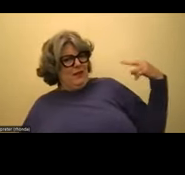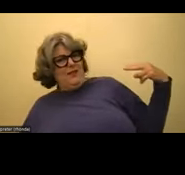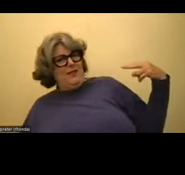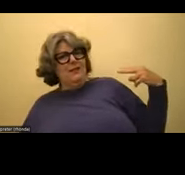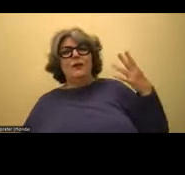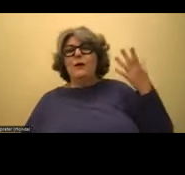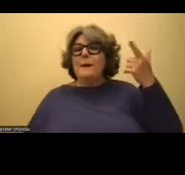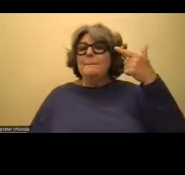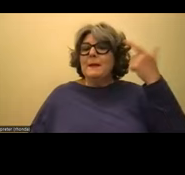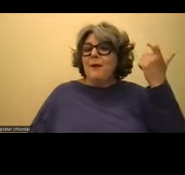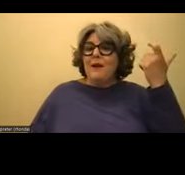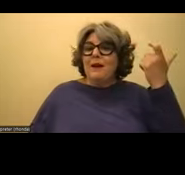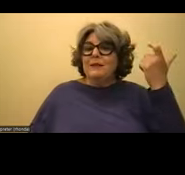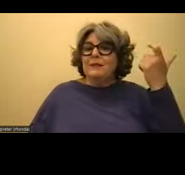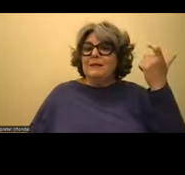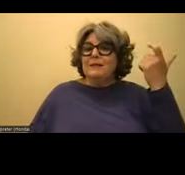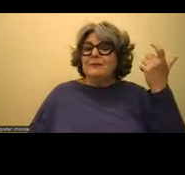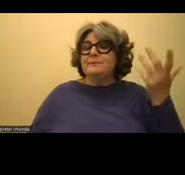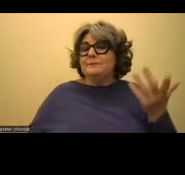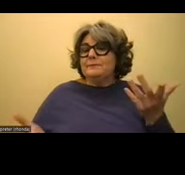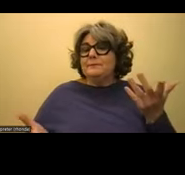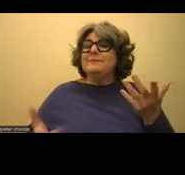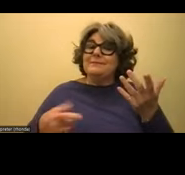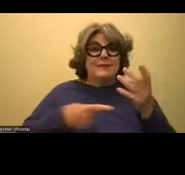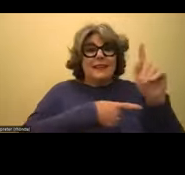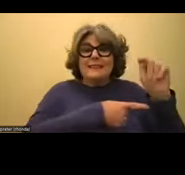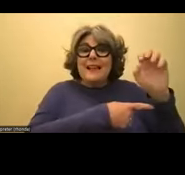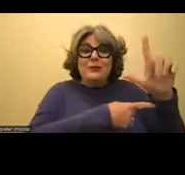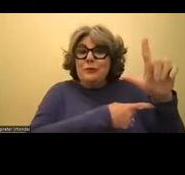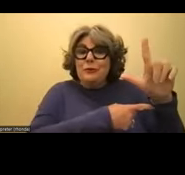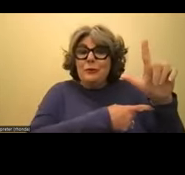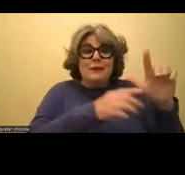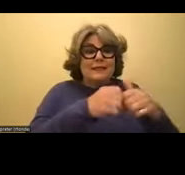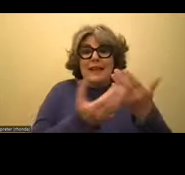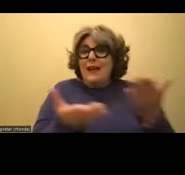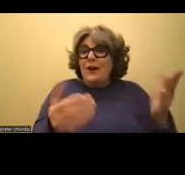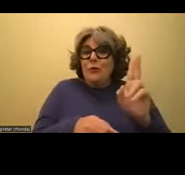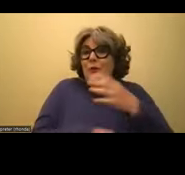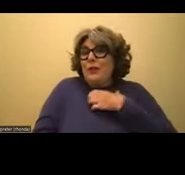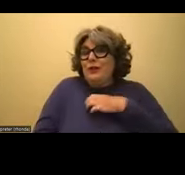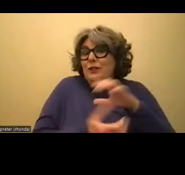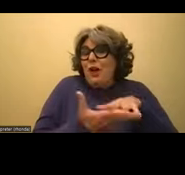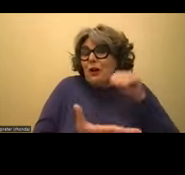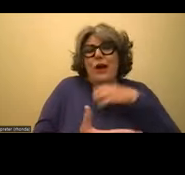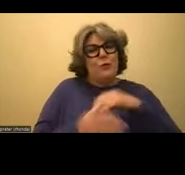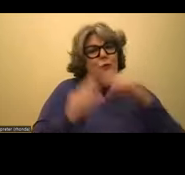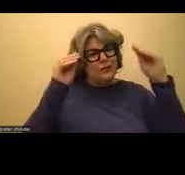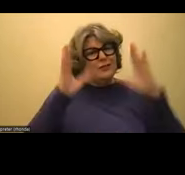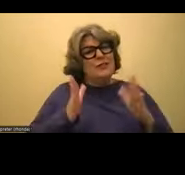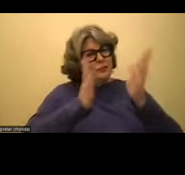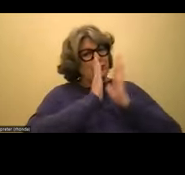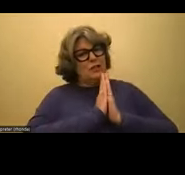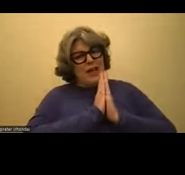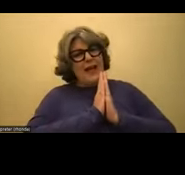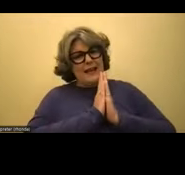Because it's a tool. It's how we learn. And I wish that teachers would just ask